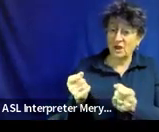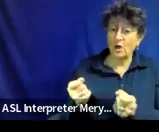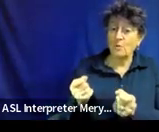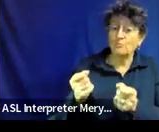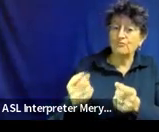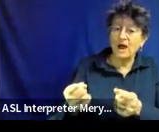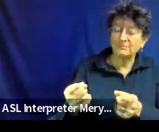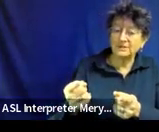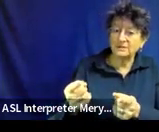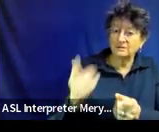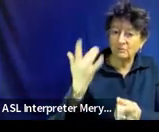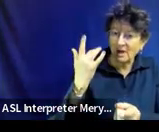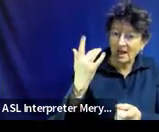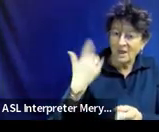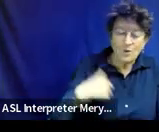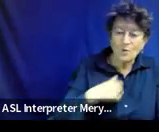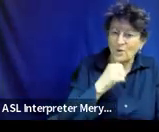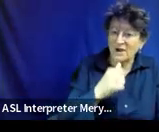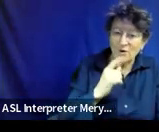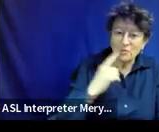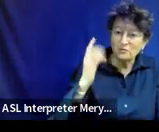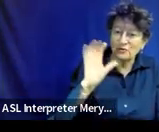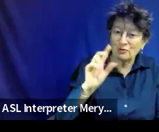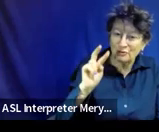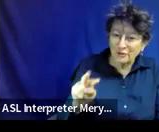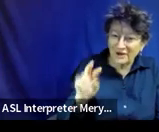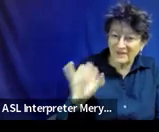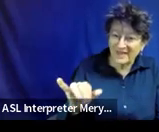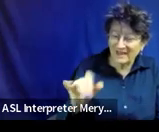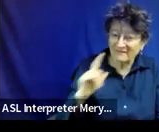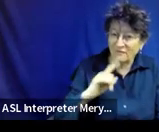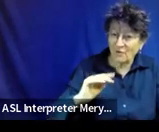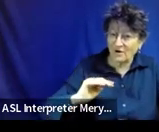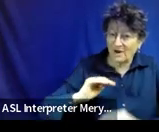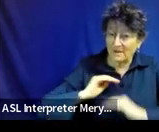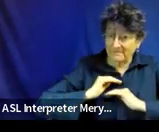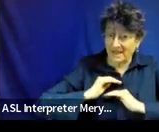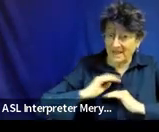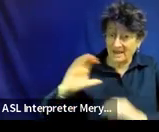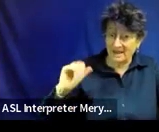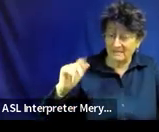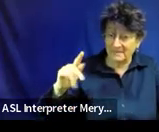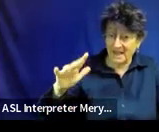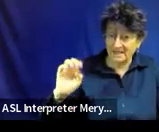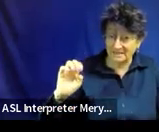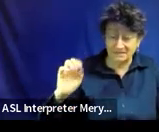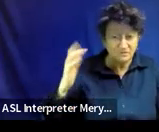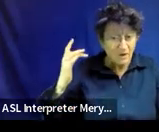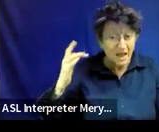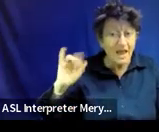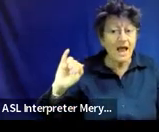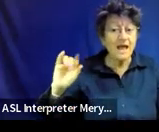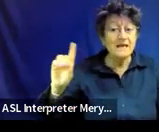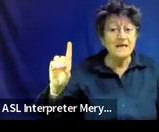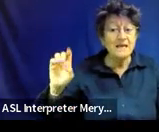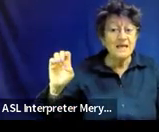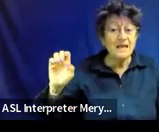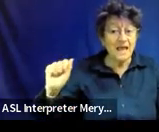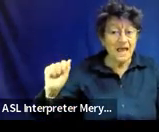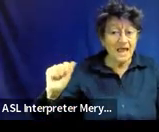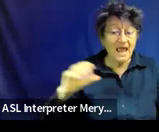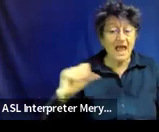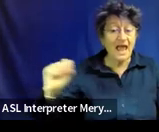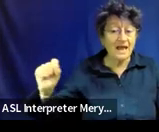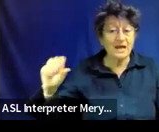look for when we look at compliance because IDEA and user tell us to look for something else.